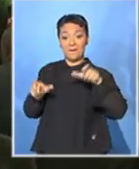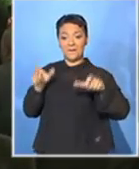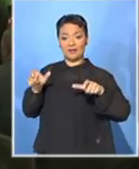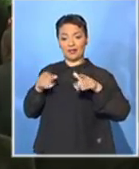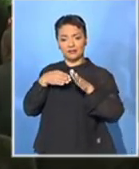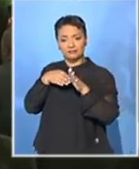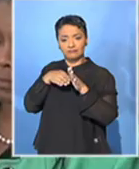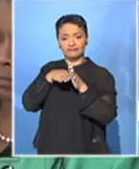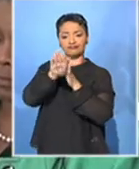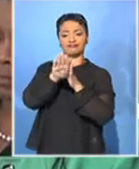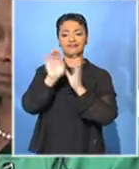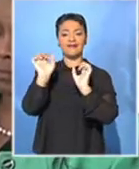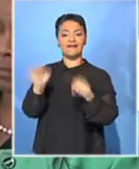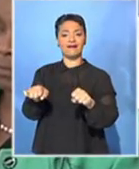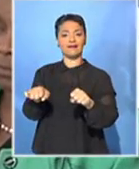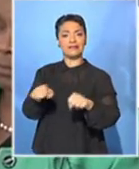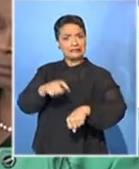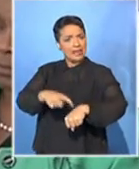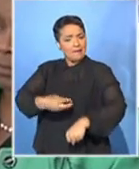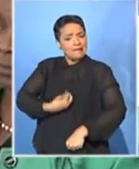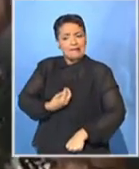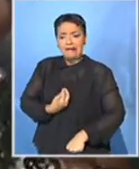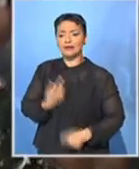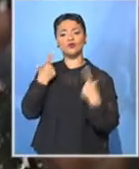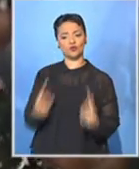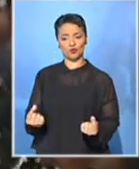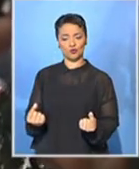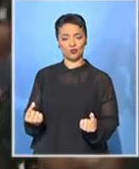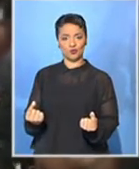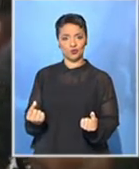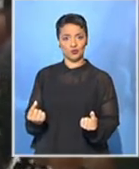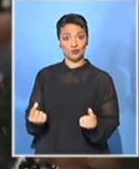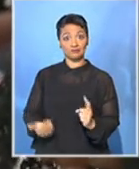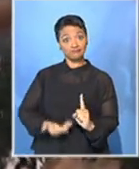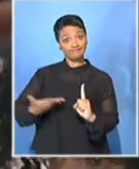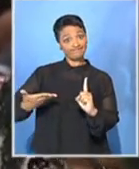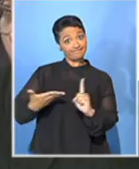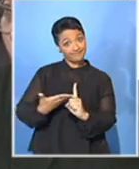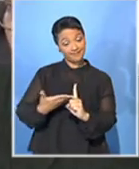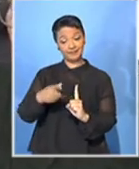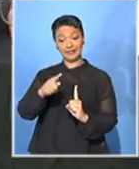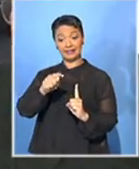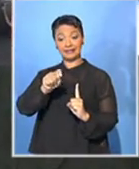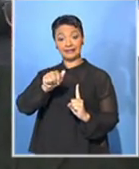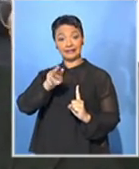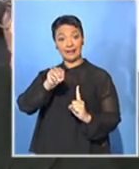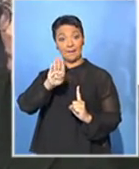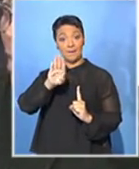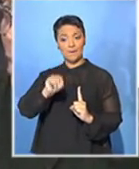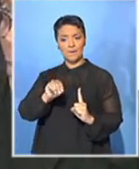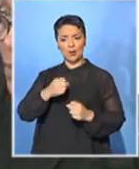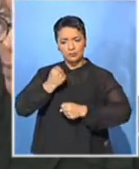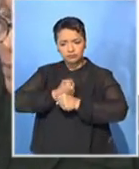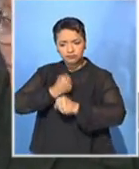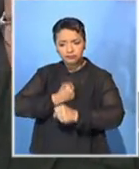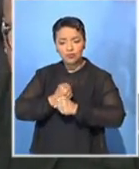on in his life. He was already active in